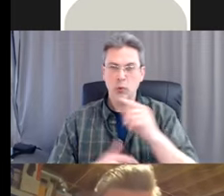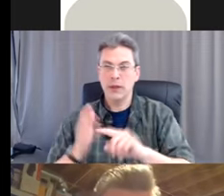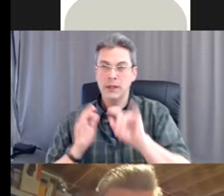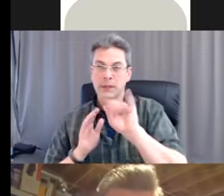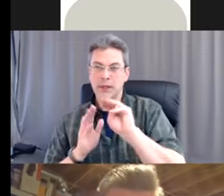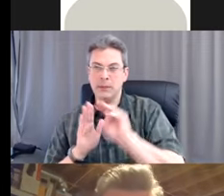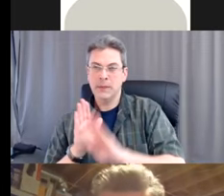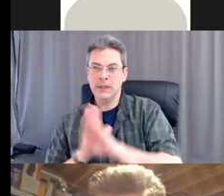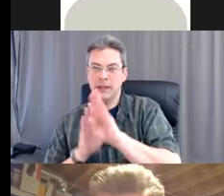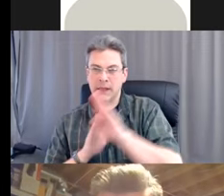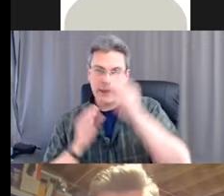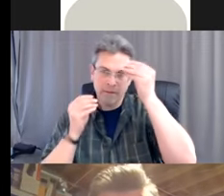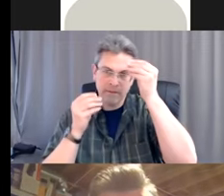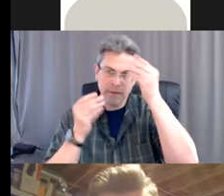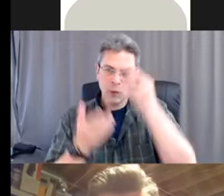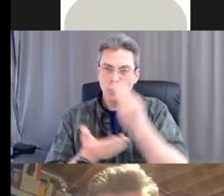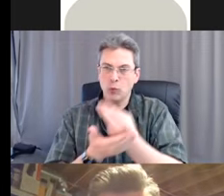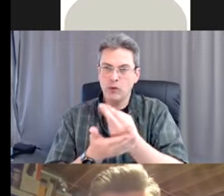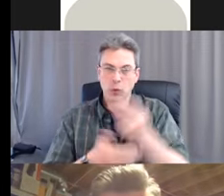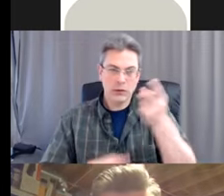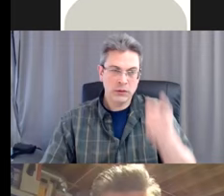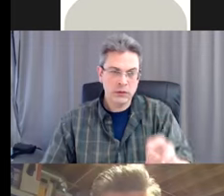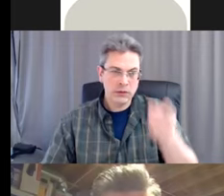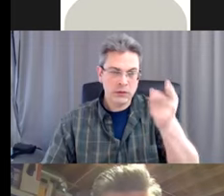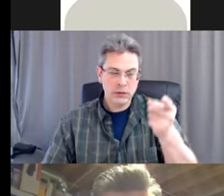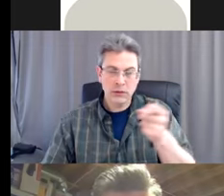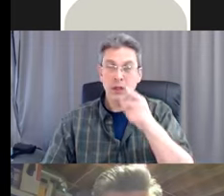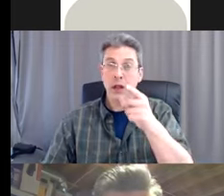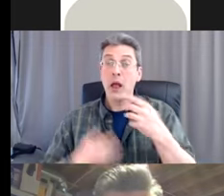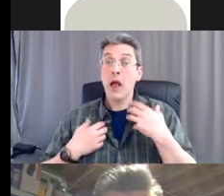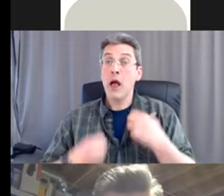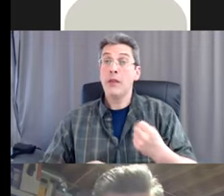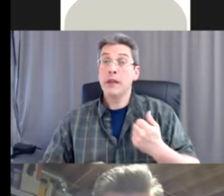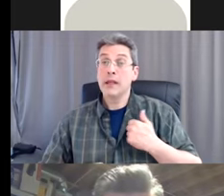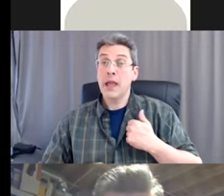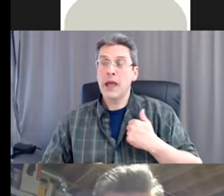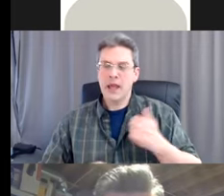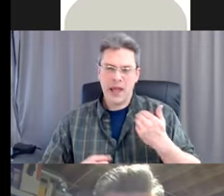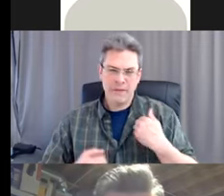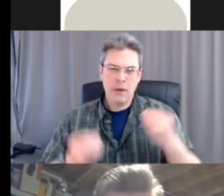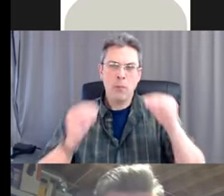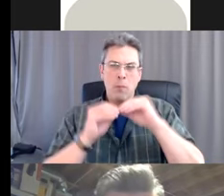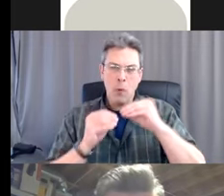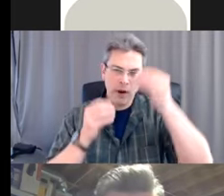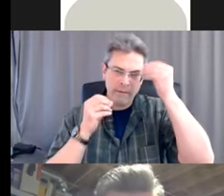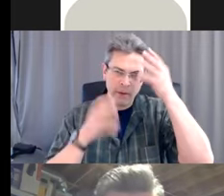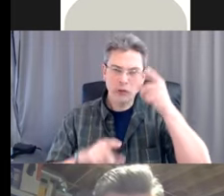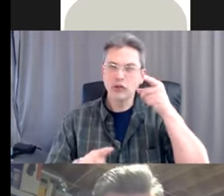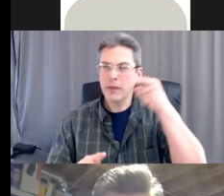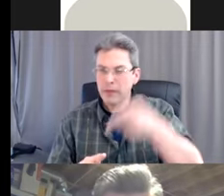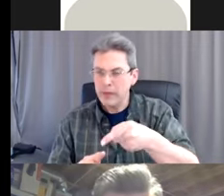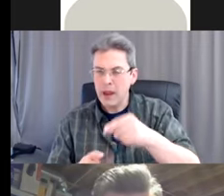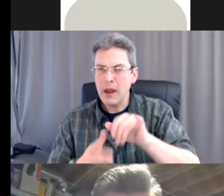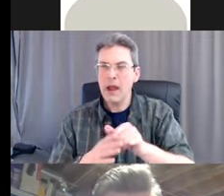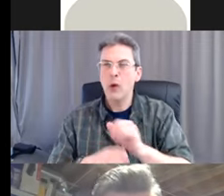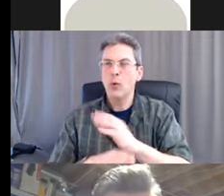always get more information from health Canada about routine practices. Uh, to prevent transmission,